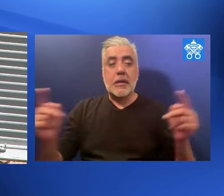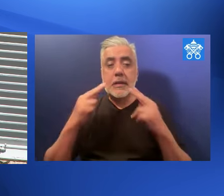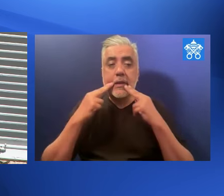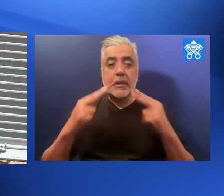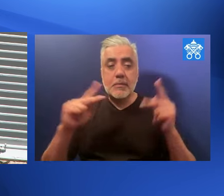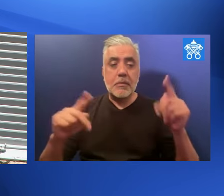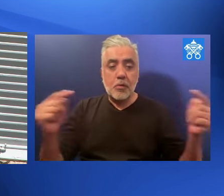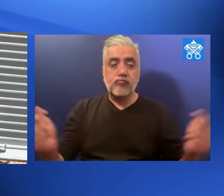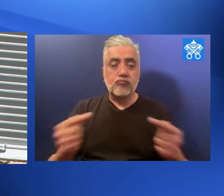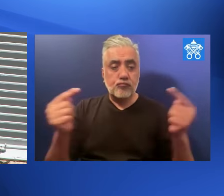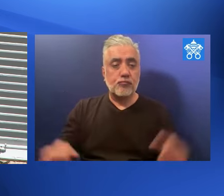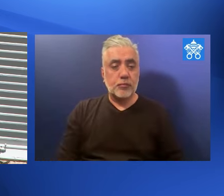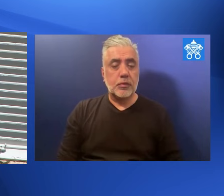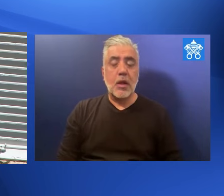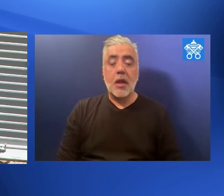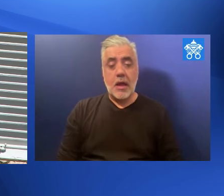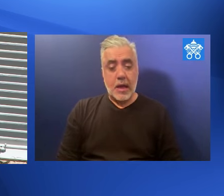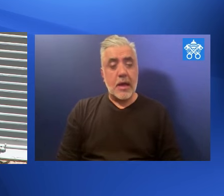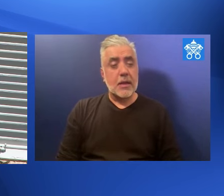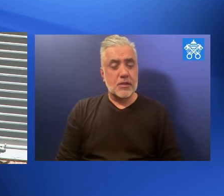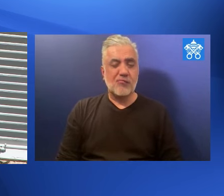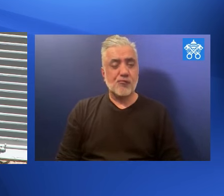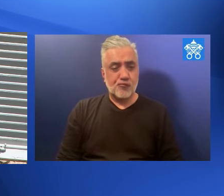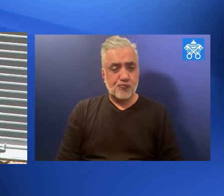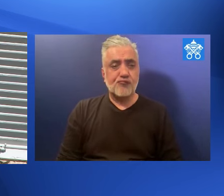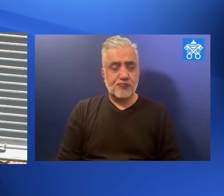infrastructure, the harm against innocent civilians,